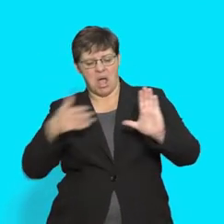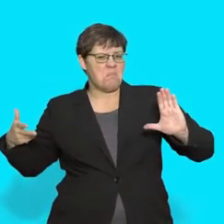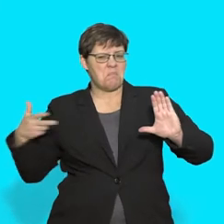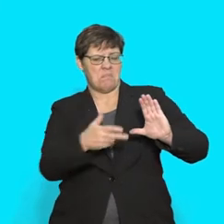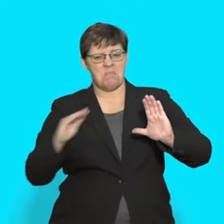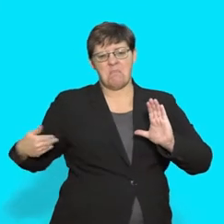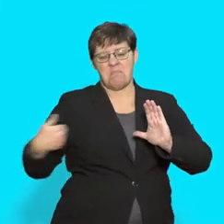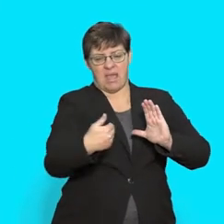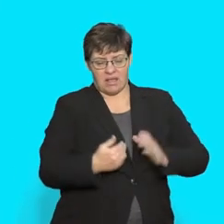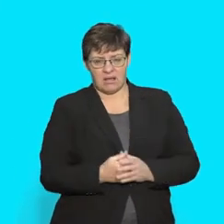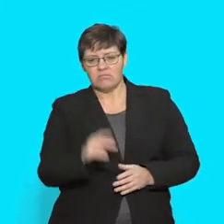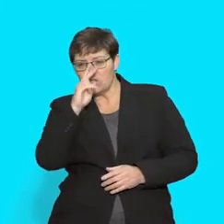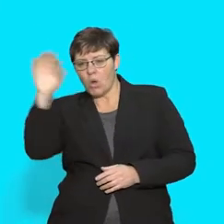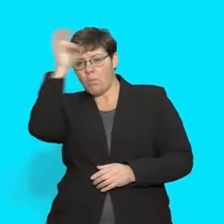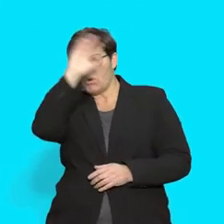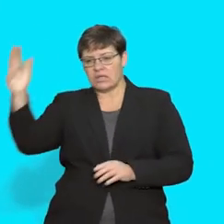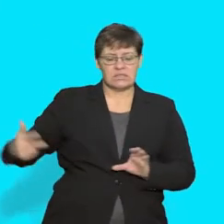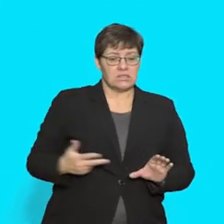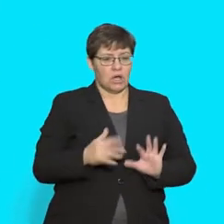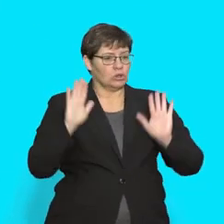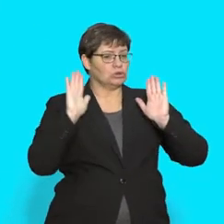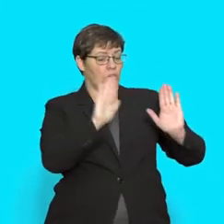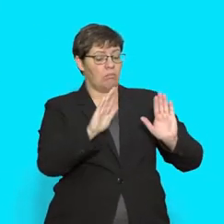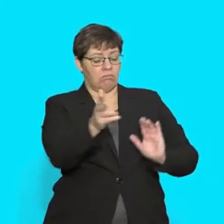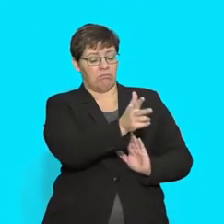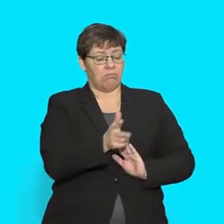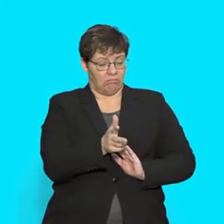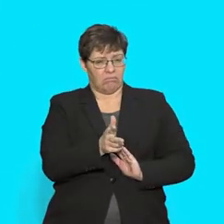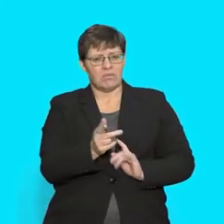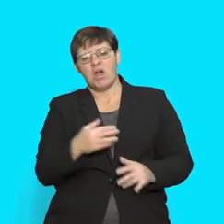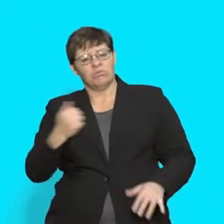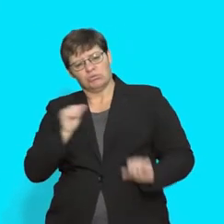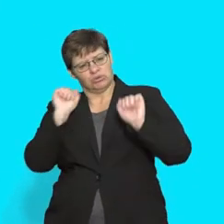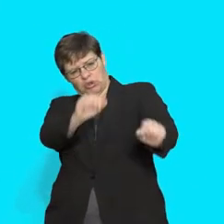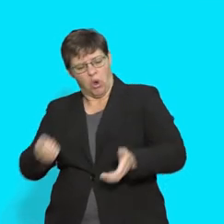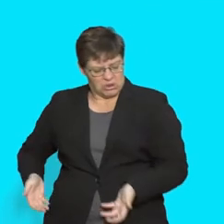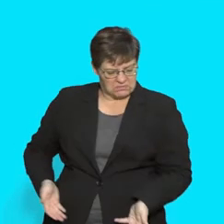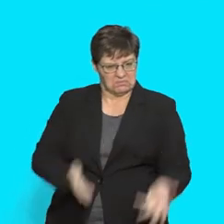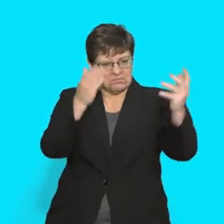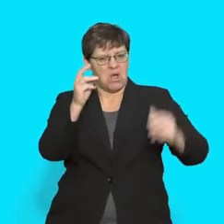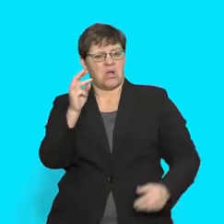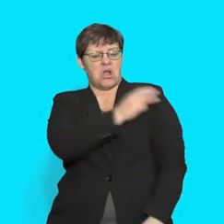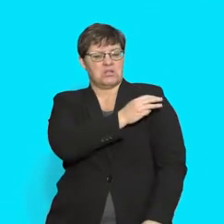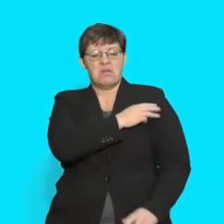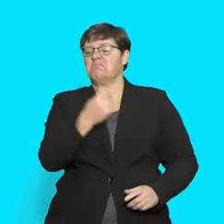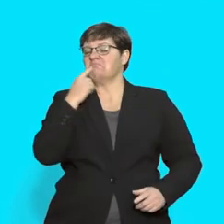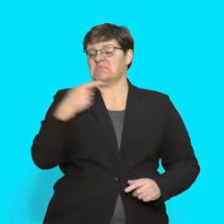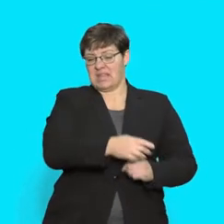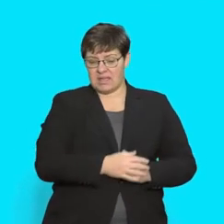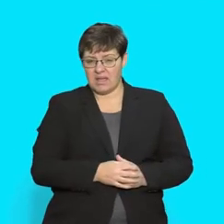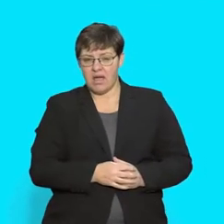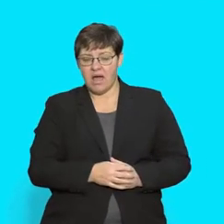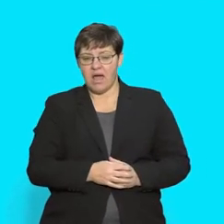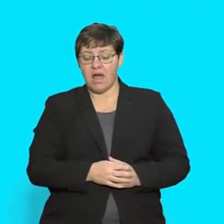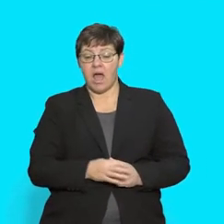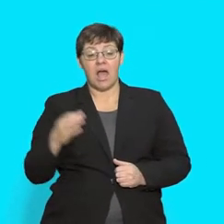looked down and saw a police van stopping behind them. He is all yours, constable! she said. And Shadow Girl